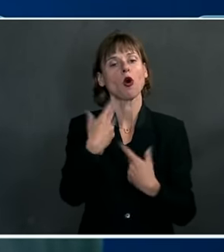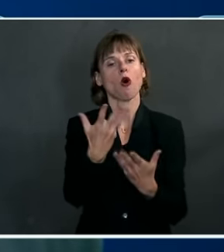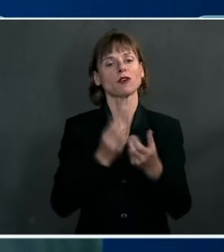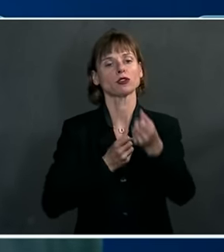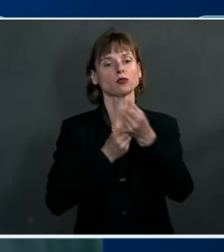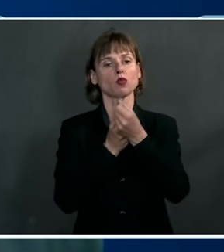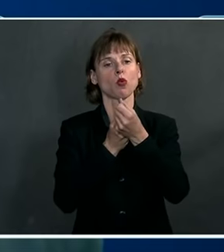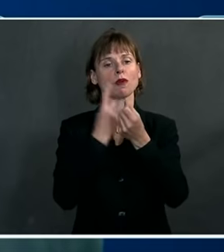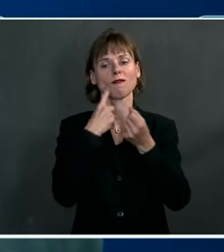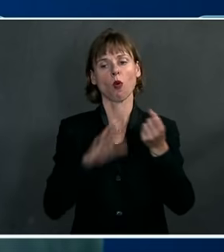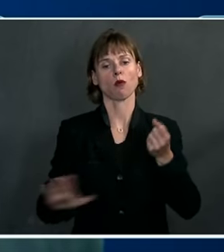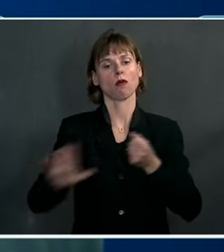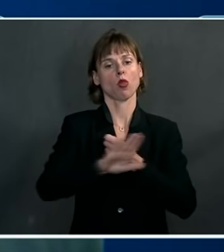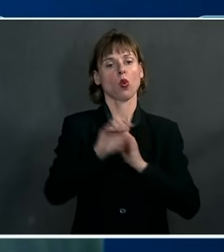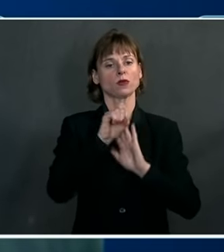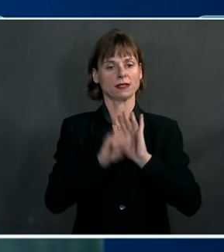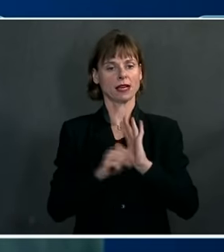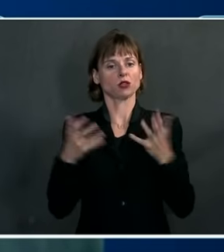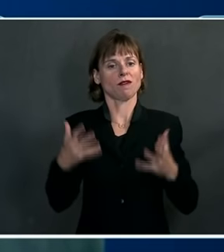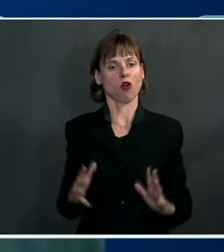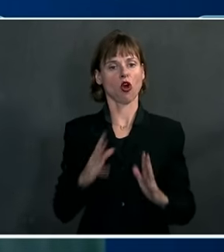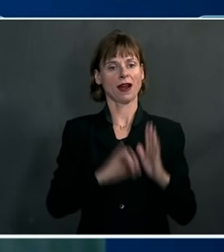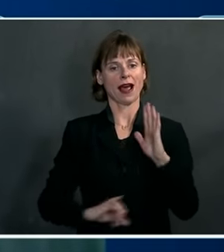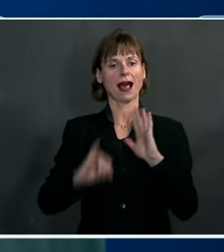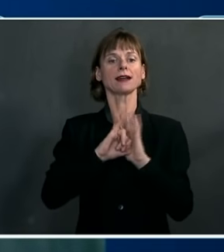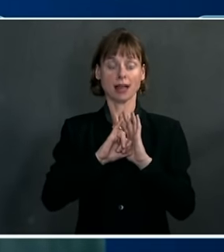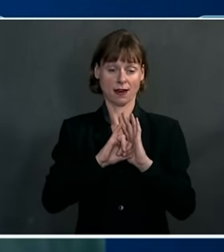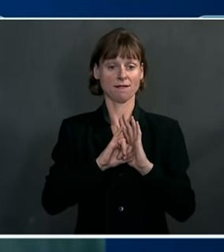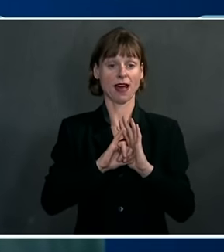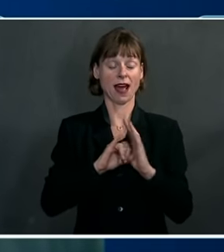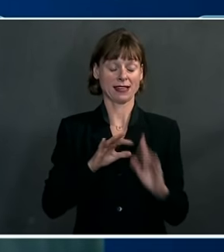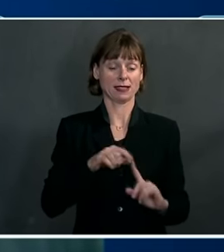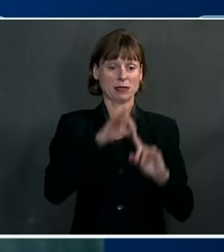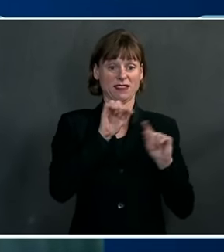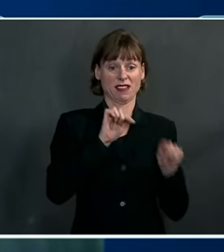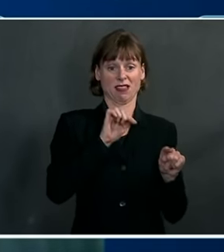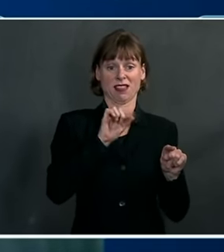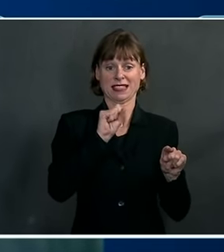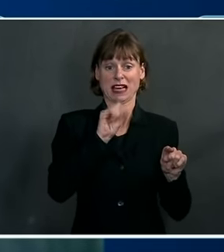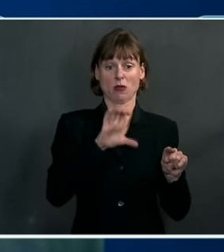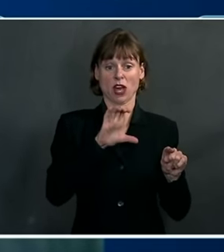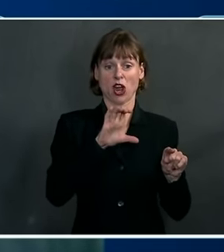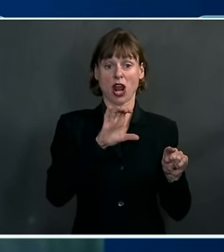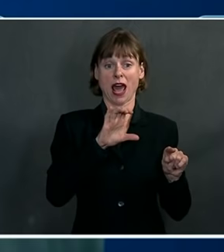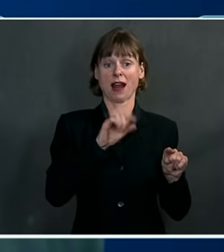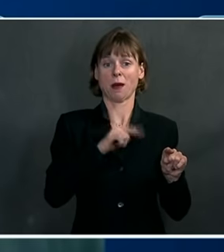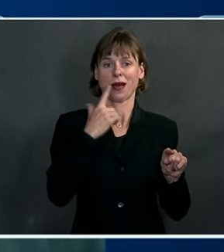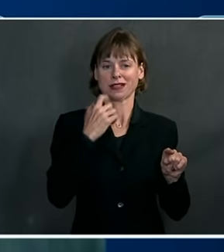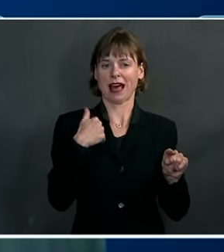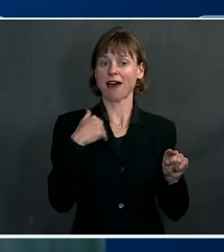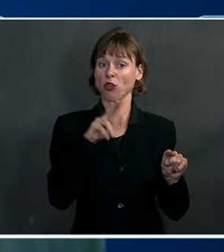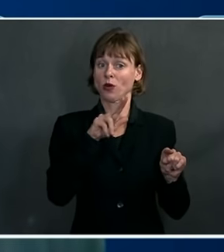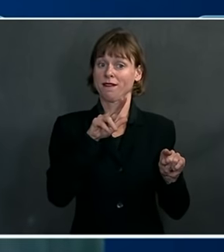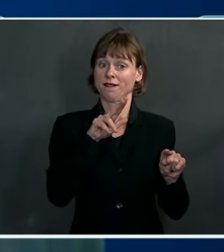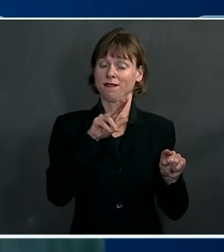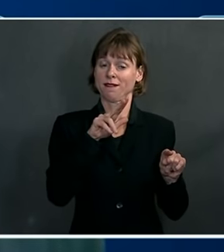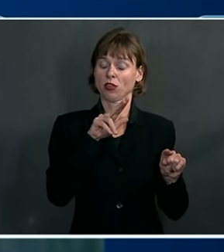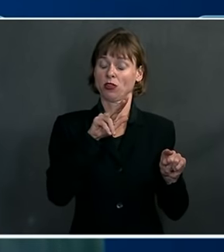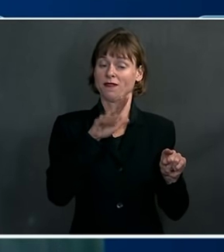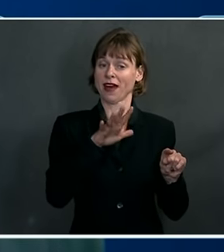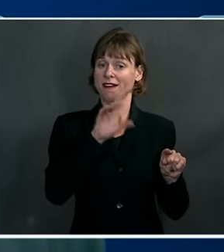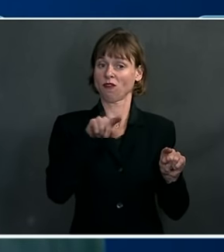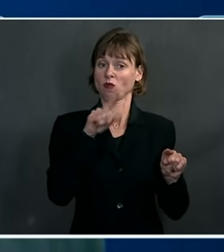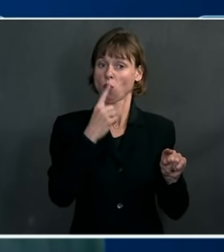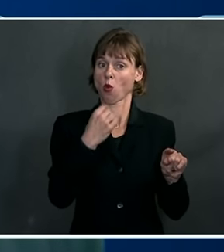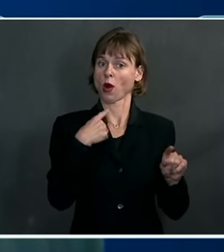to the states that have identified these surveillances, specifically South Carolina with the 351 variant reaching out to help with